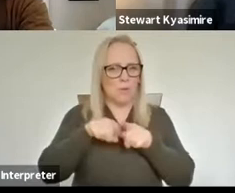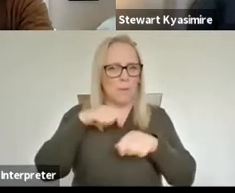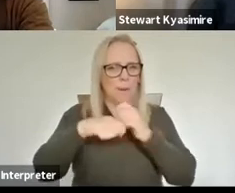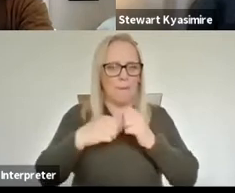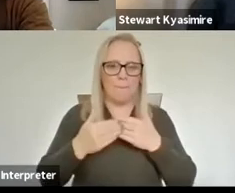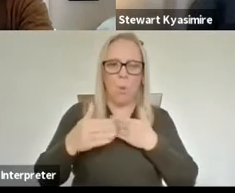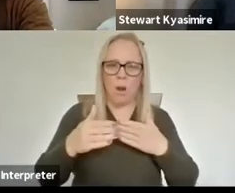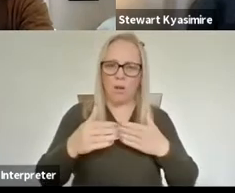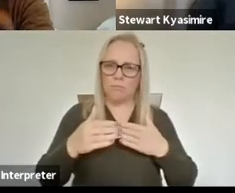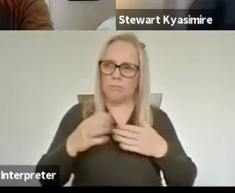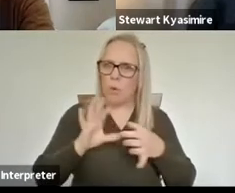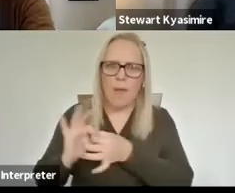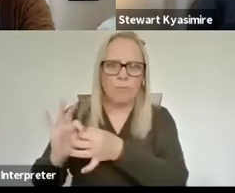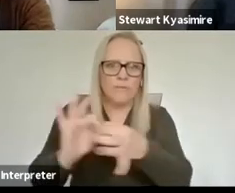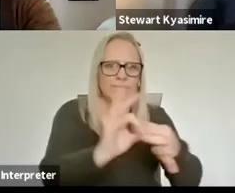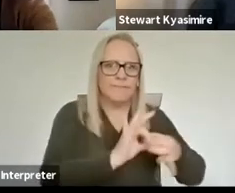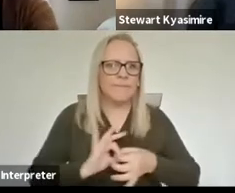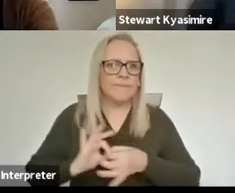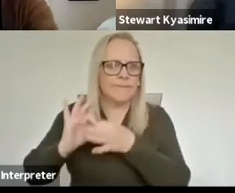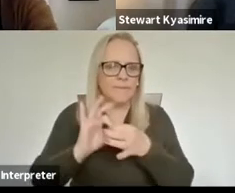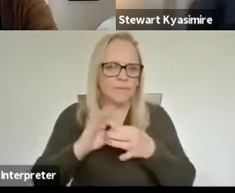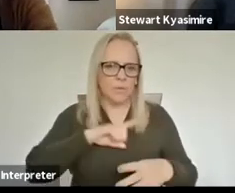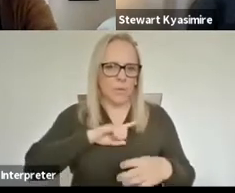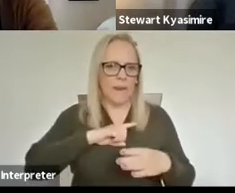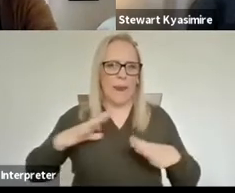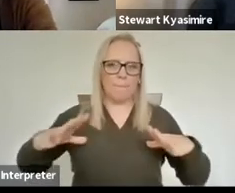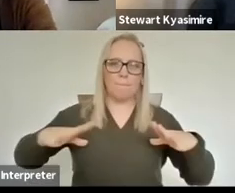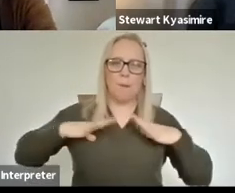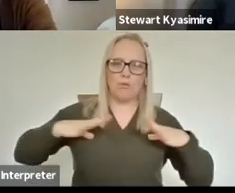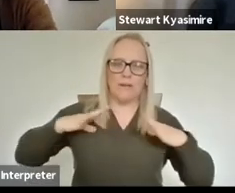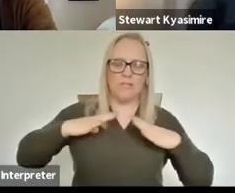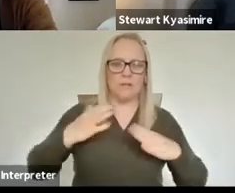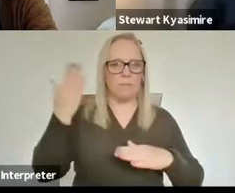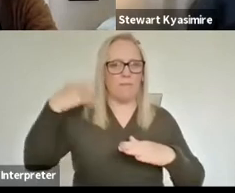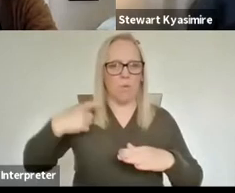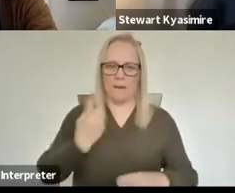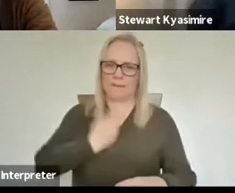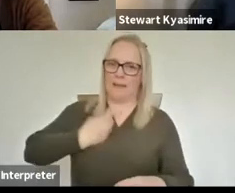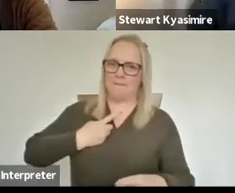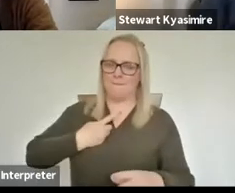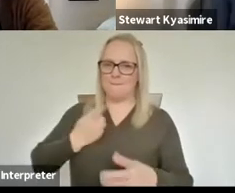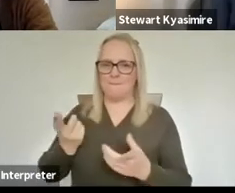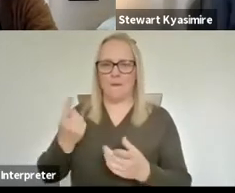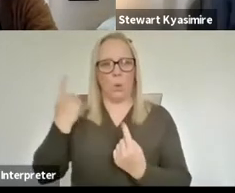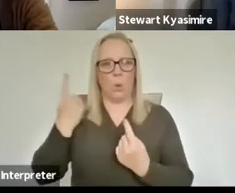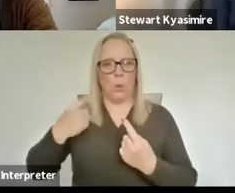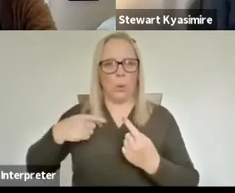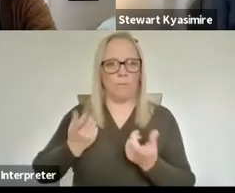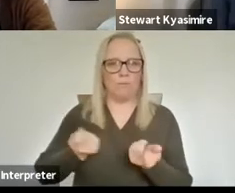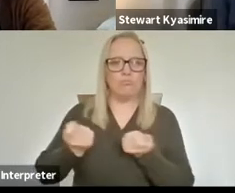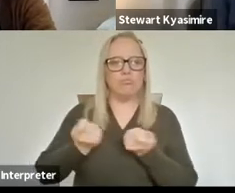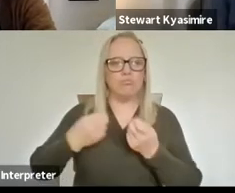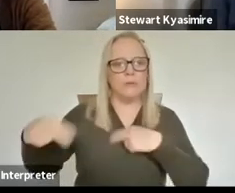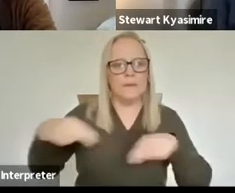what I mean is that normally a lot of preparation would only be done by me and the choreographers before we go into the